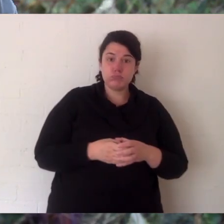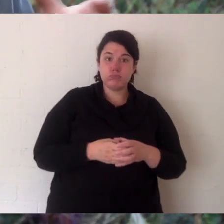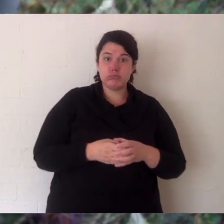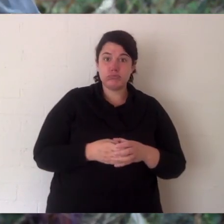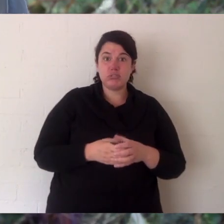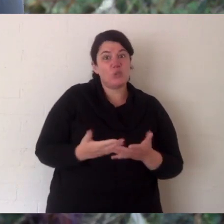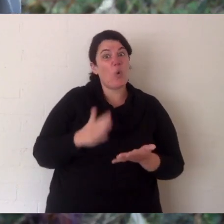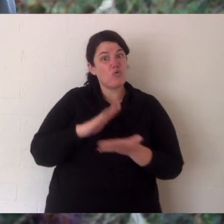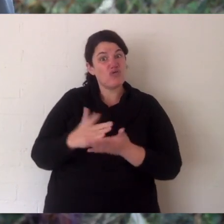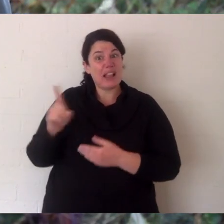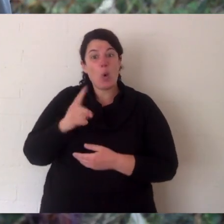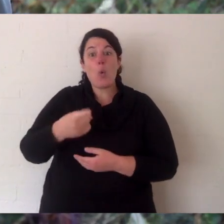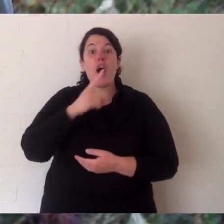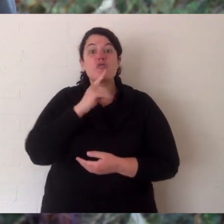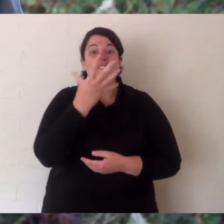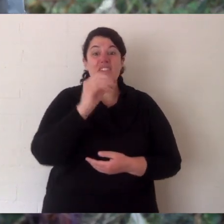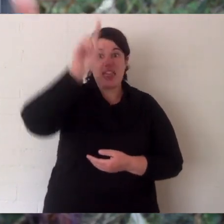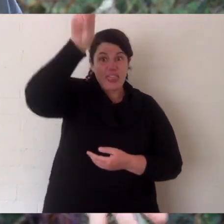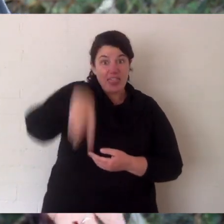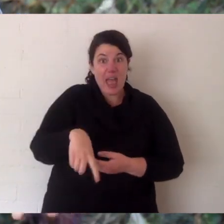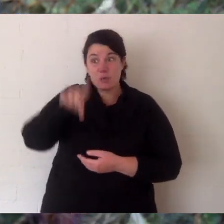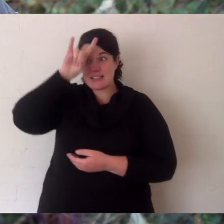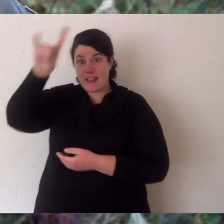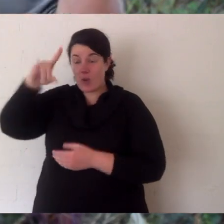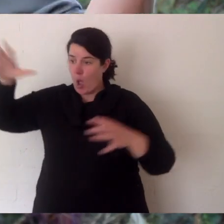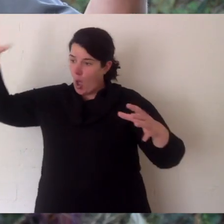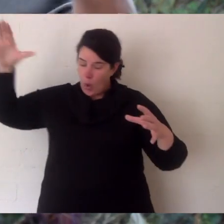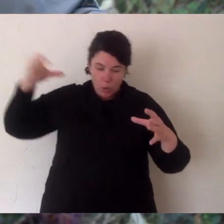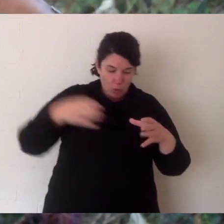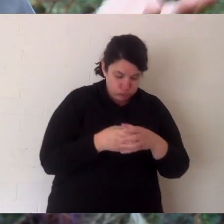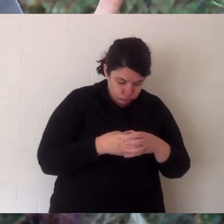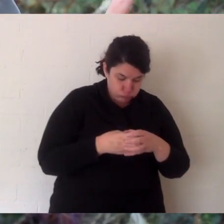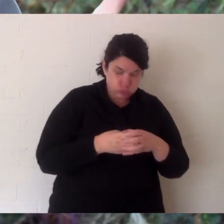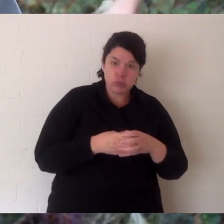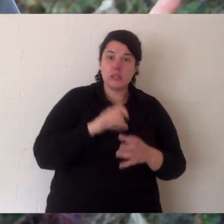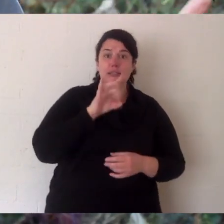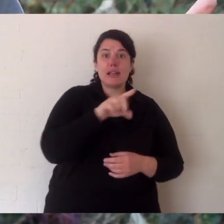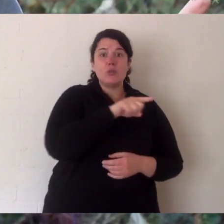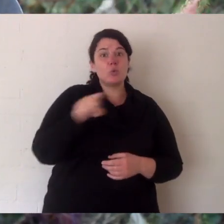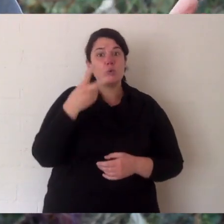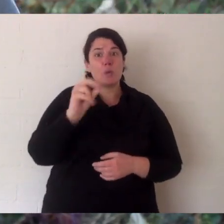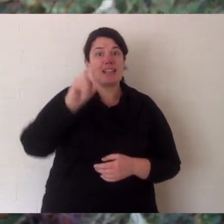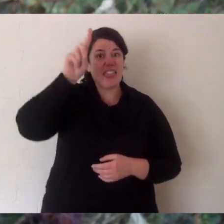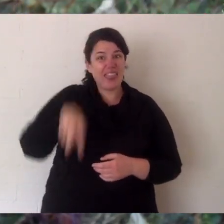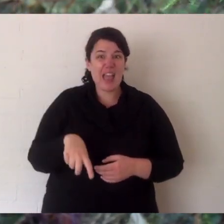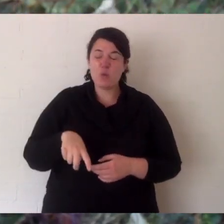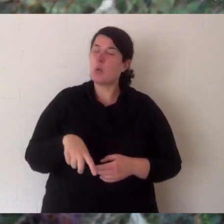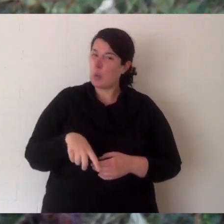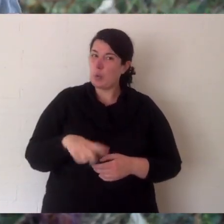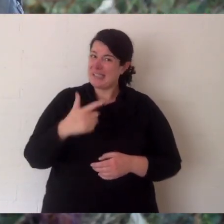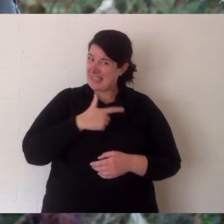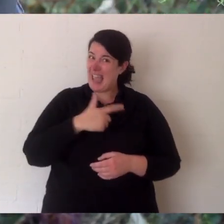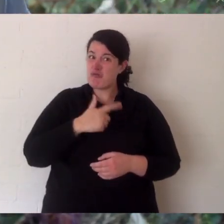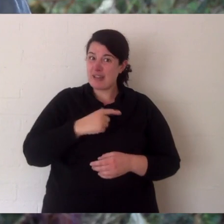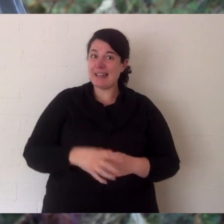nine of them they're all gone you've got one left now with devils that went from maybe 150,000 devils and now you've got down